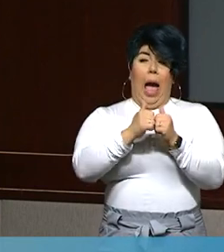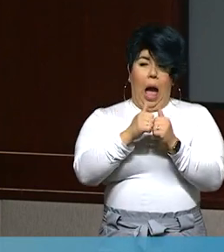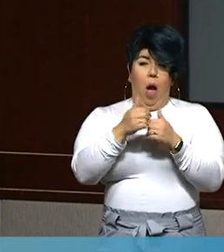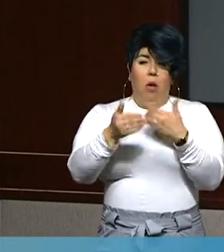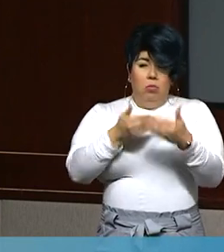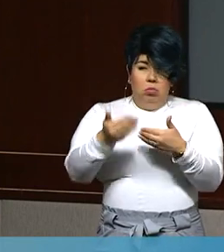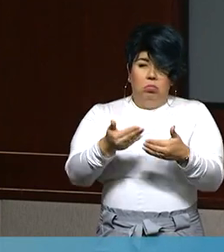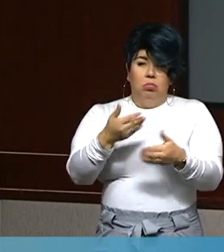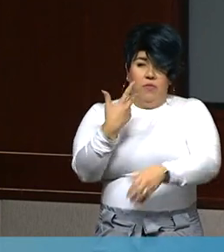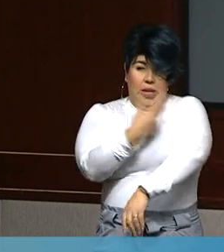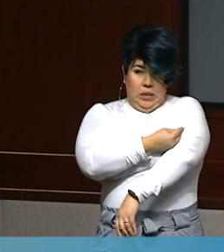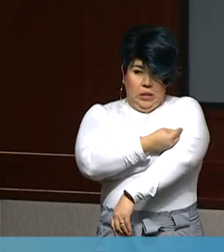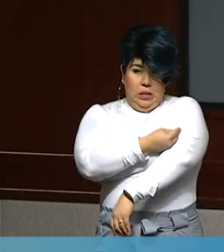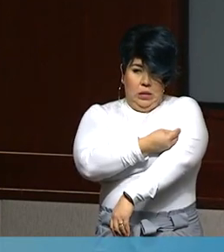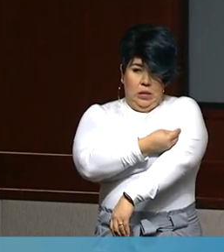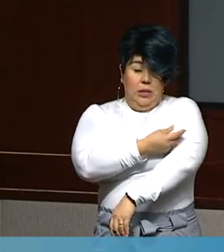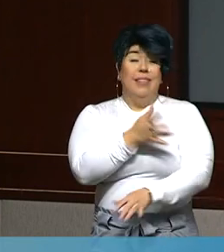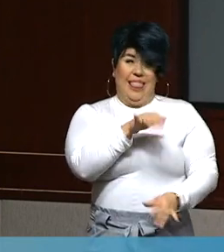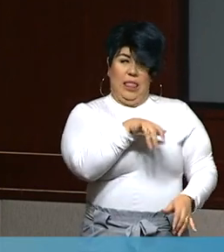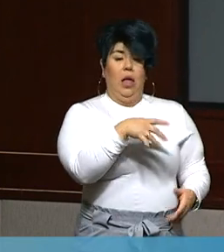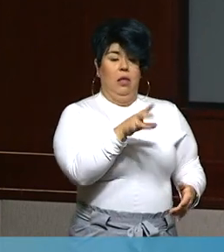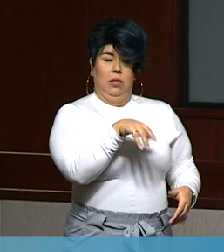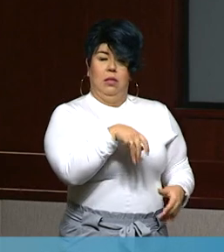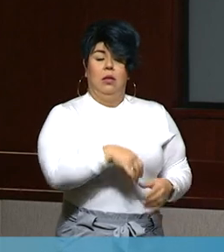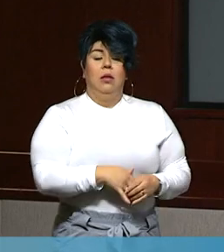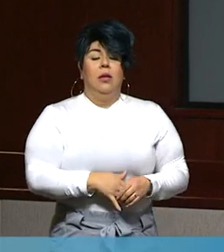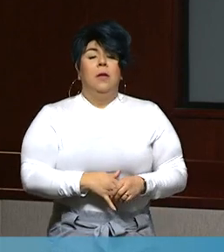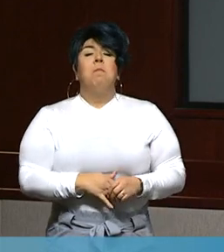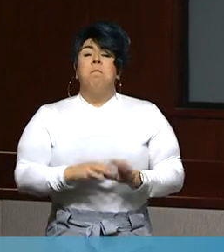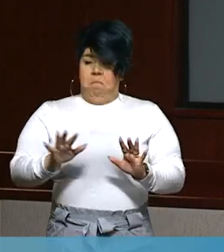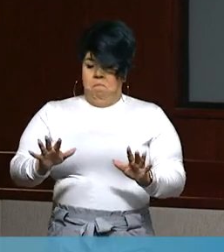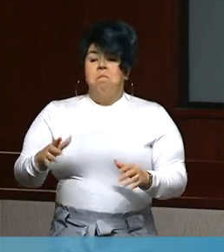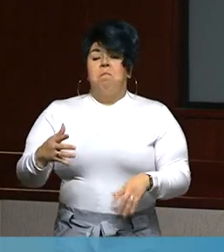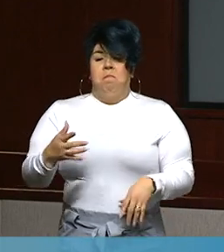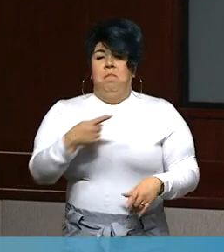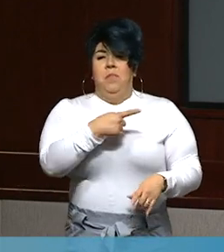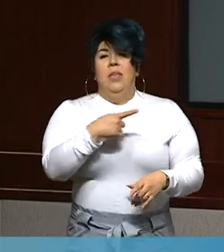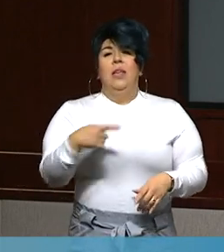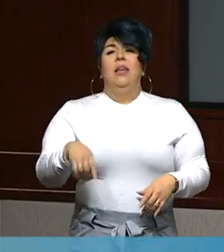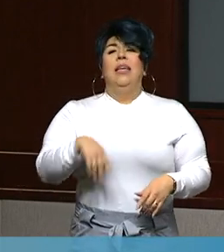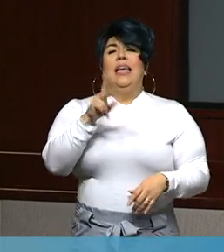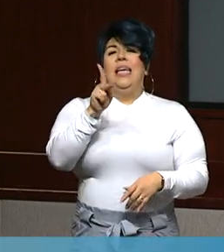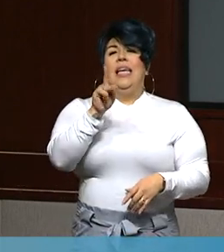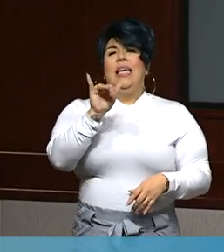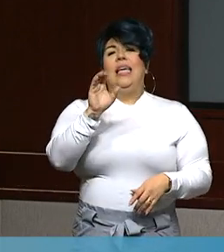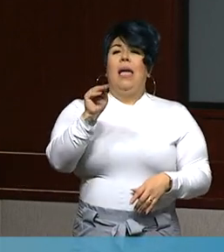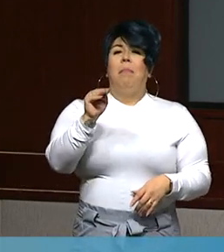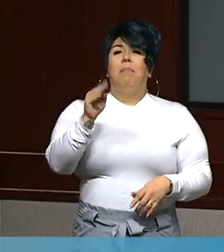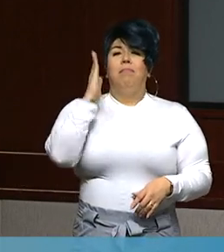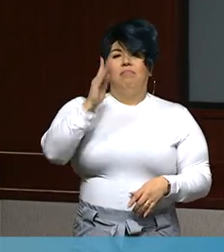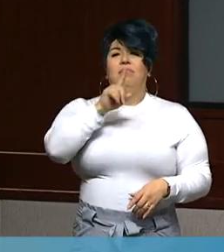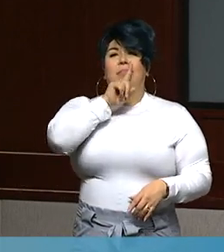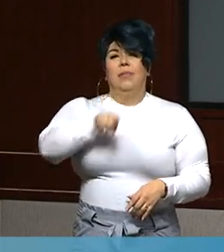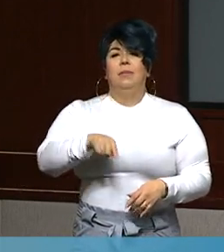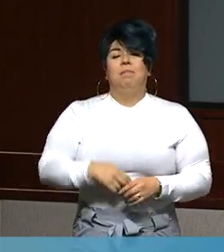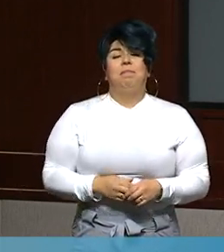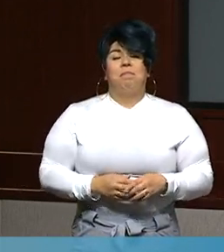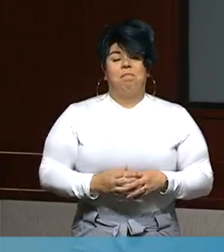deployed, correct? Correct. Okay. We're going to have our lead epidemiologist, Kim Hernandez, respond to your question.